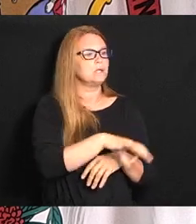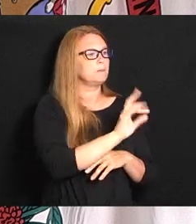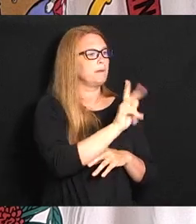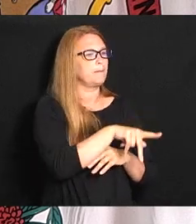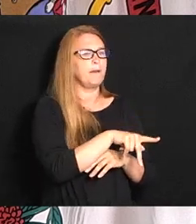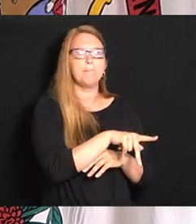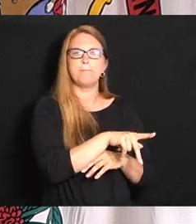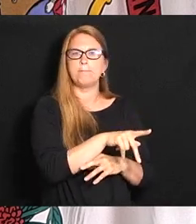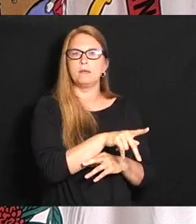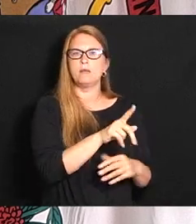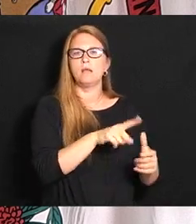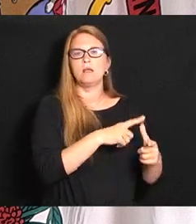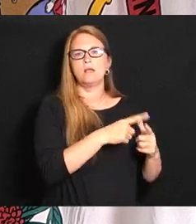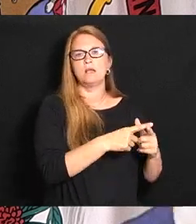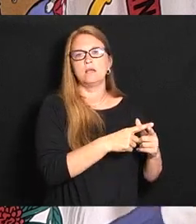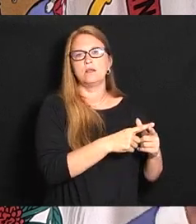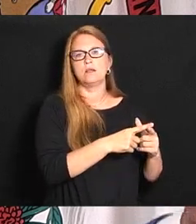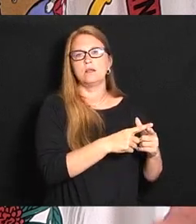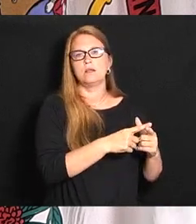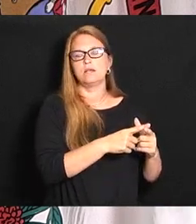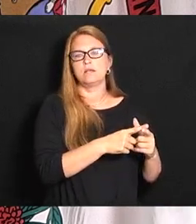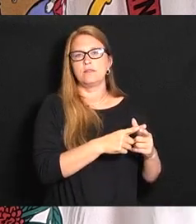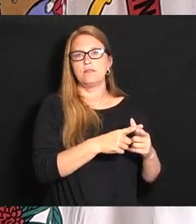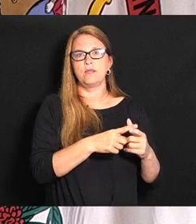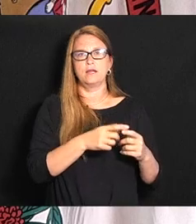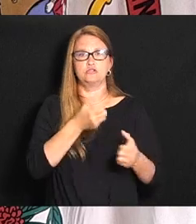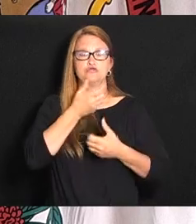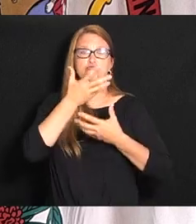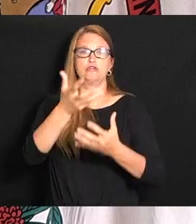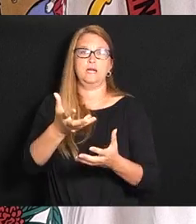then we're going to stand up and scream defund the police